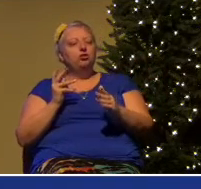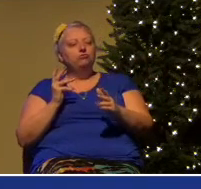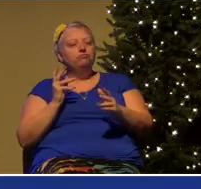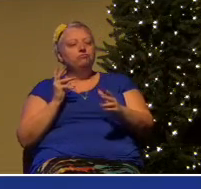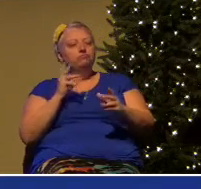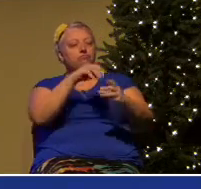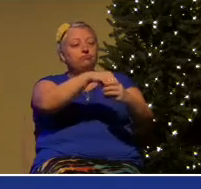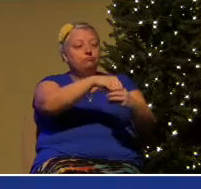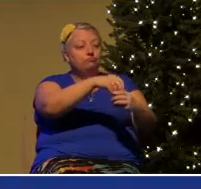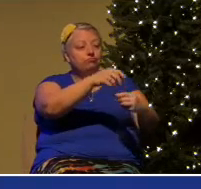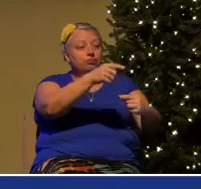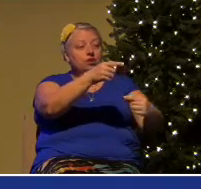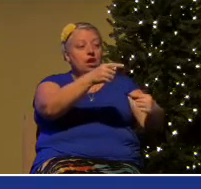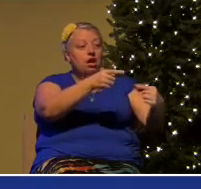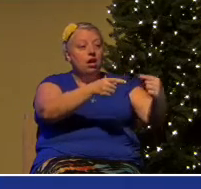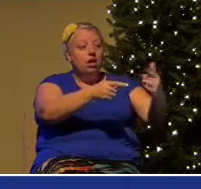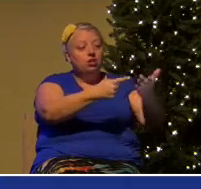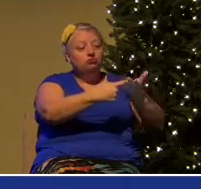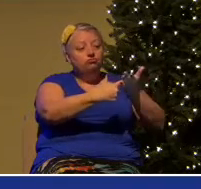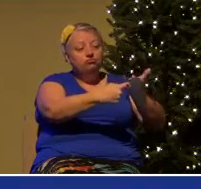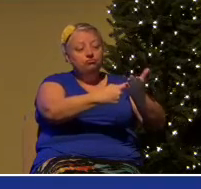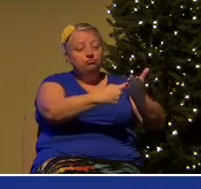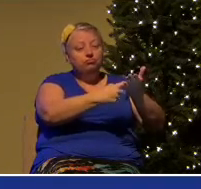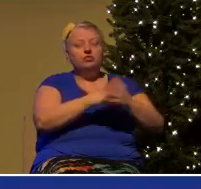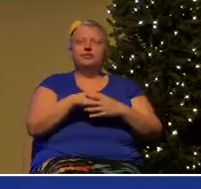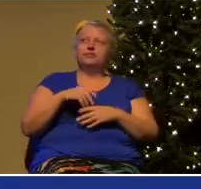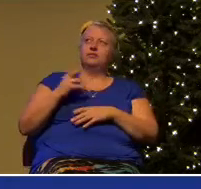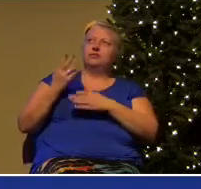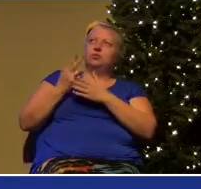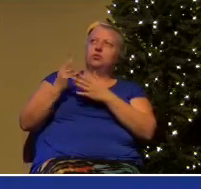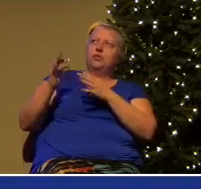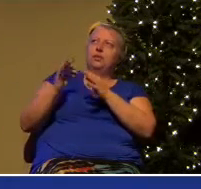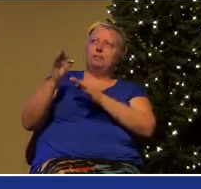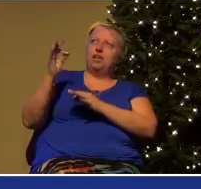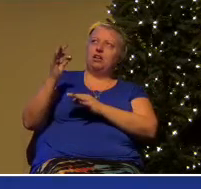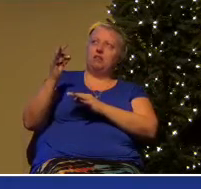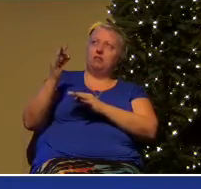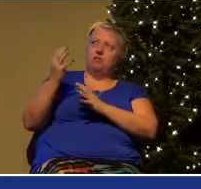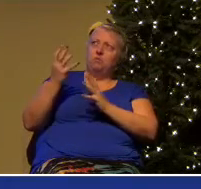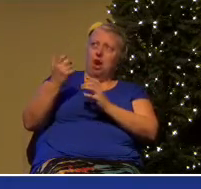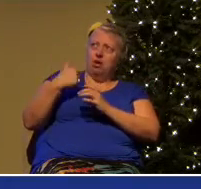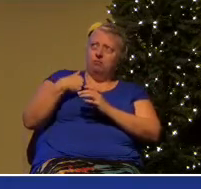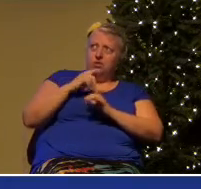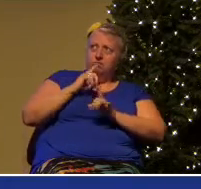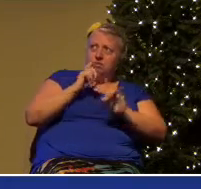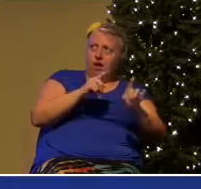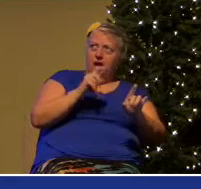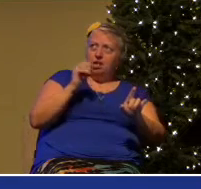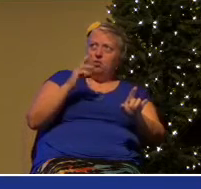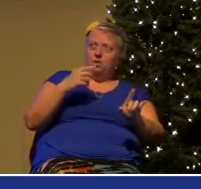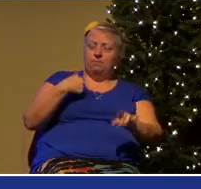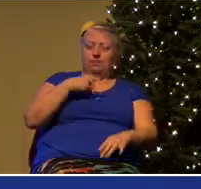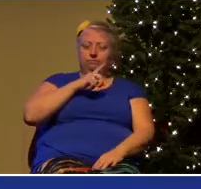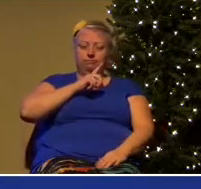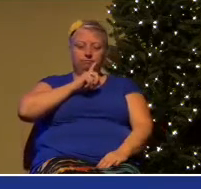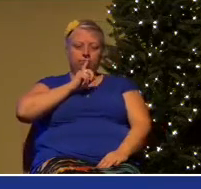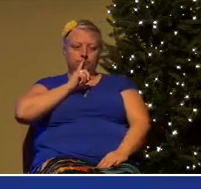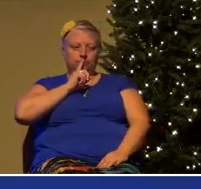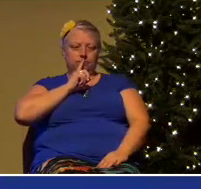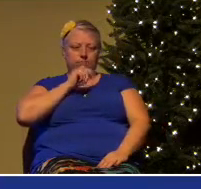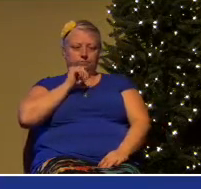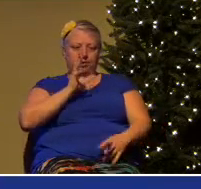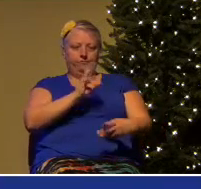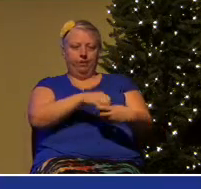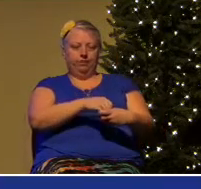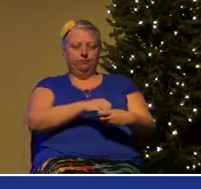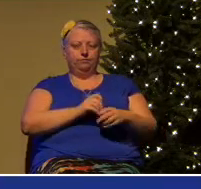is the Holy Spirit calling me to respond to this or should I just shut up? And if I do respond to it,